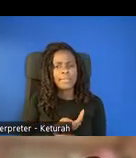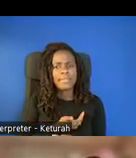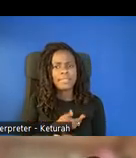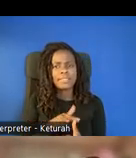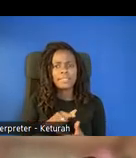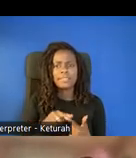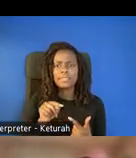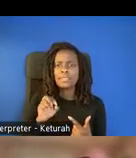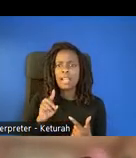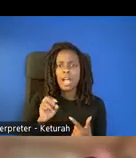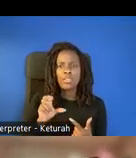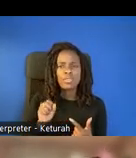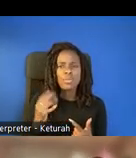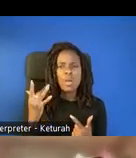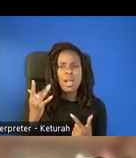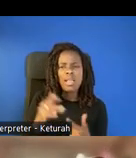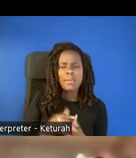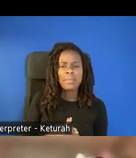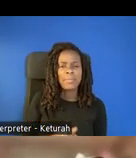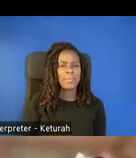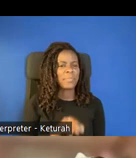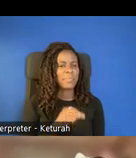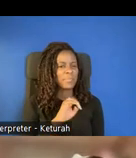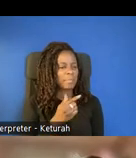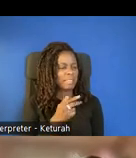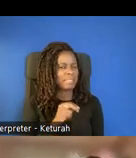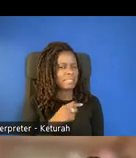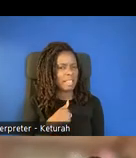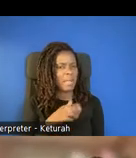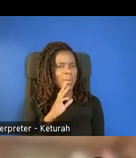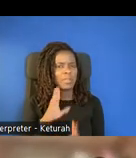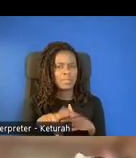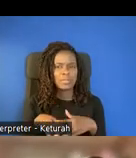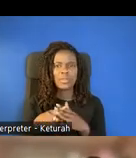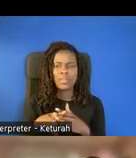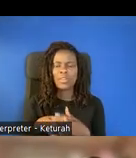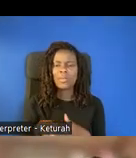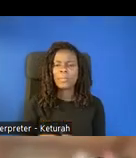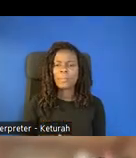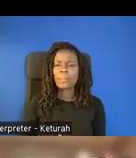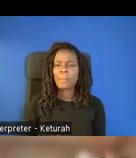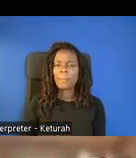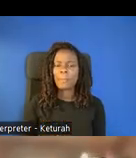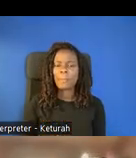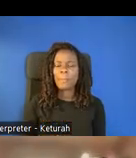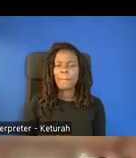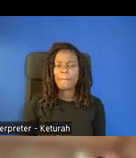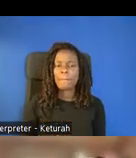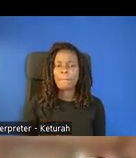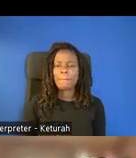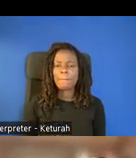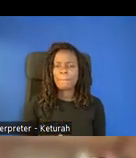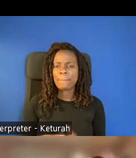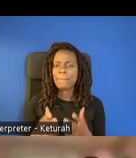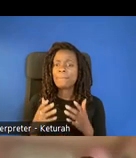Yeah, I'll start, and then, Tony, I know you're going to jump in as well. And to just start, I wanted to really